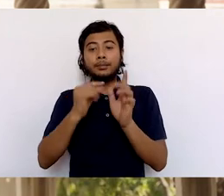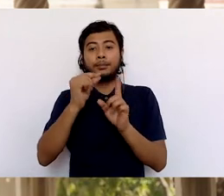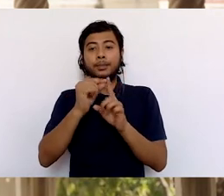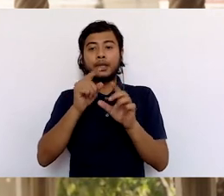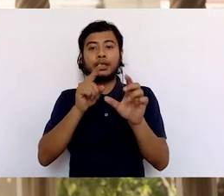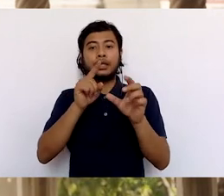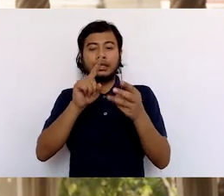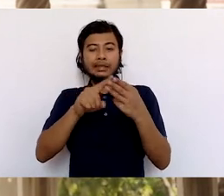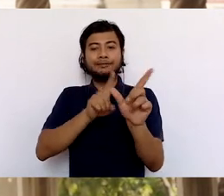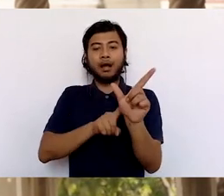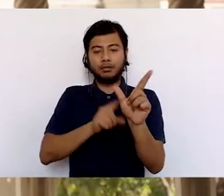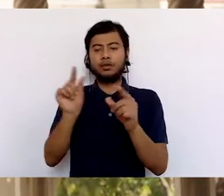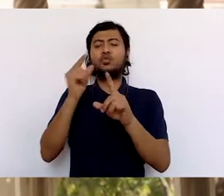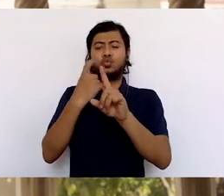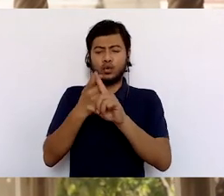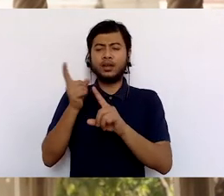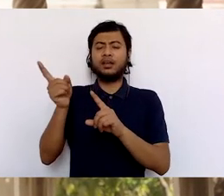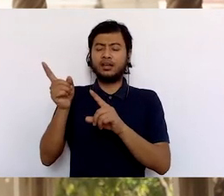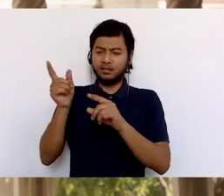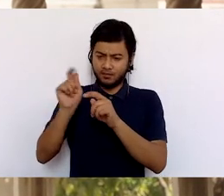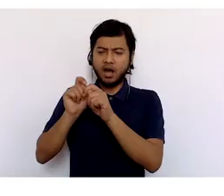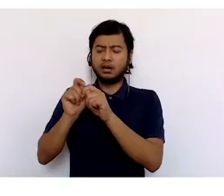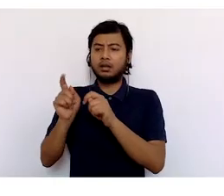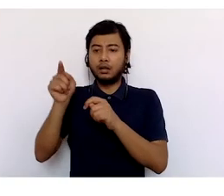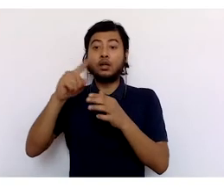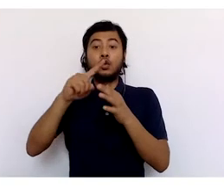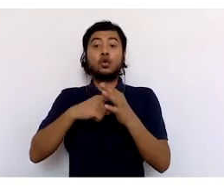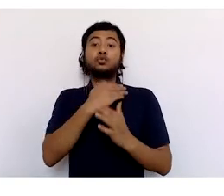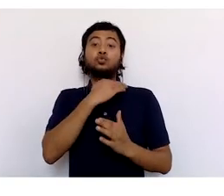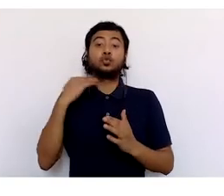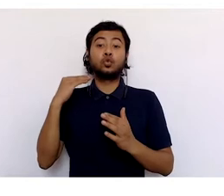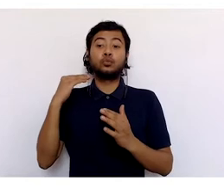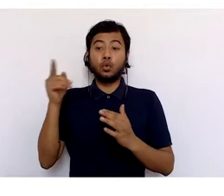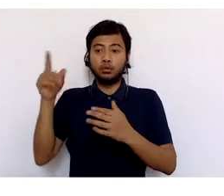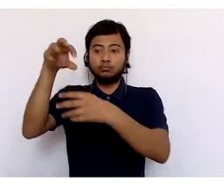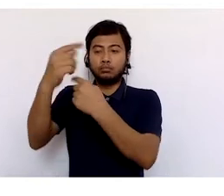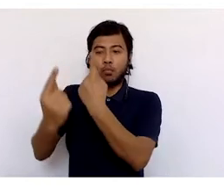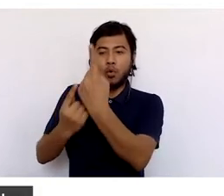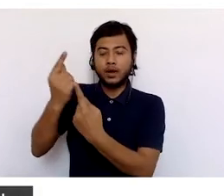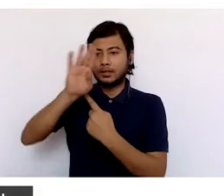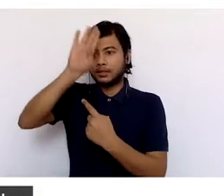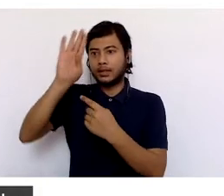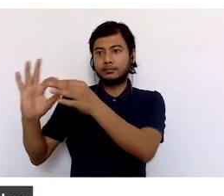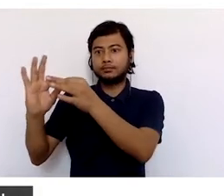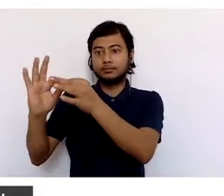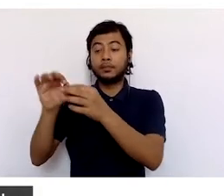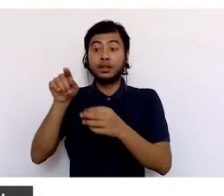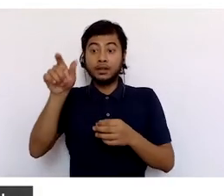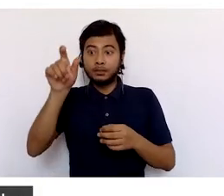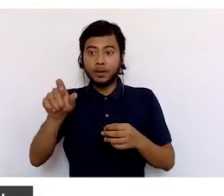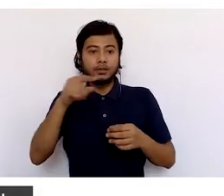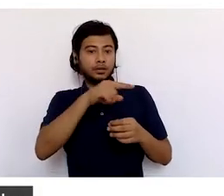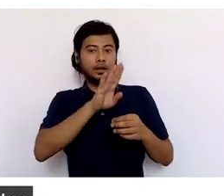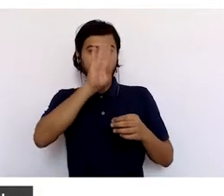who was the political agent in Jodhpur, and a good photographer. Impey nominated the Maharaja to membership of the Bengal